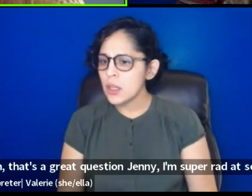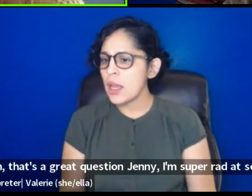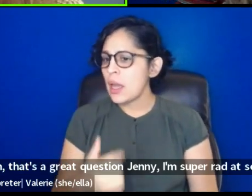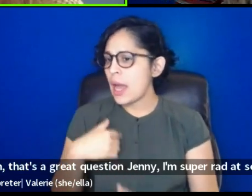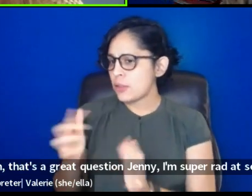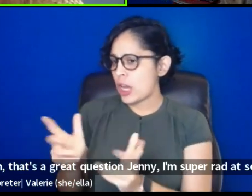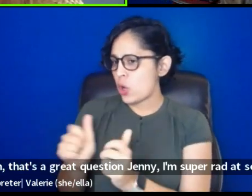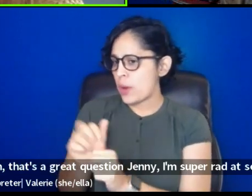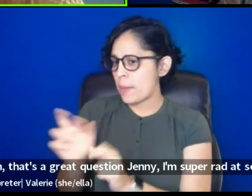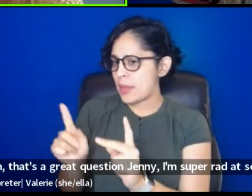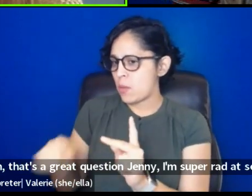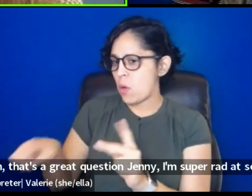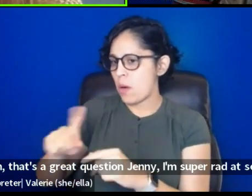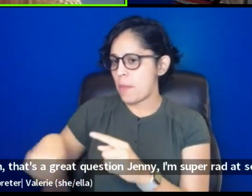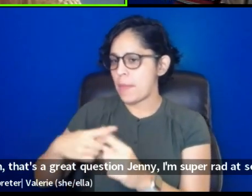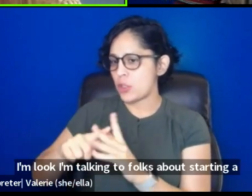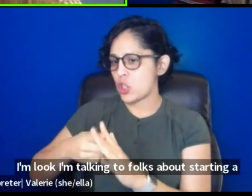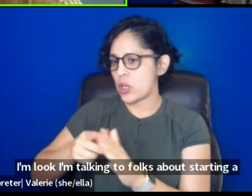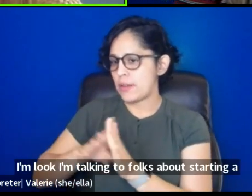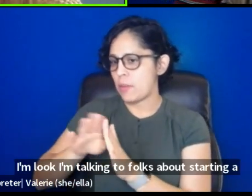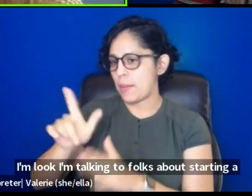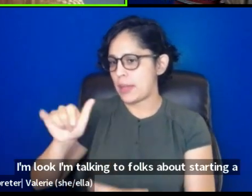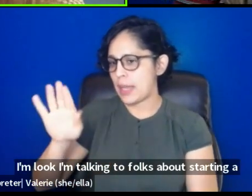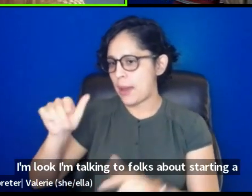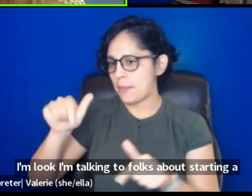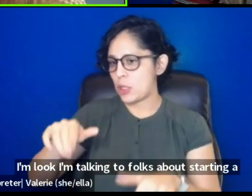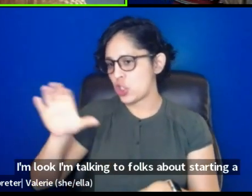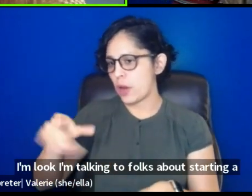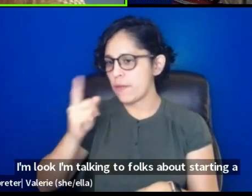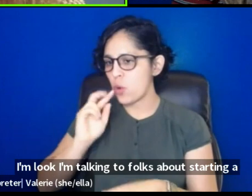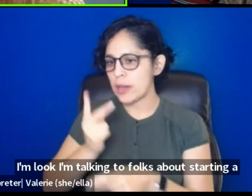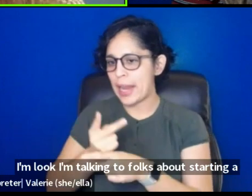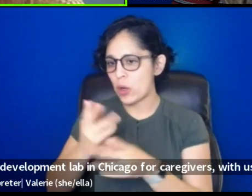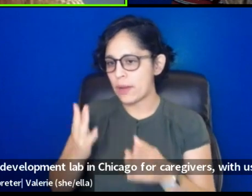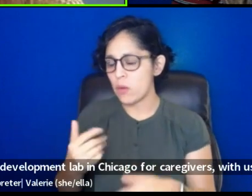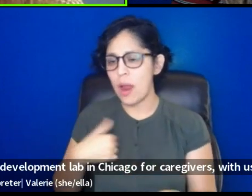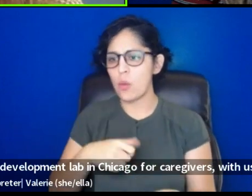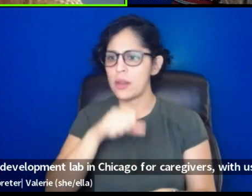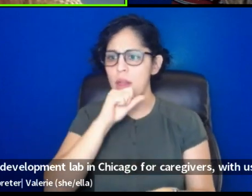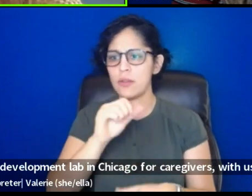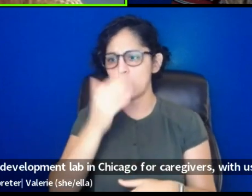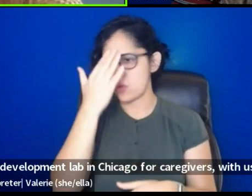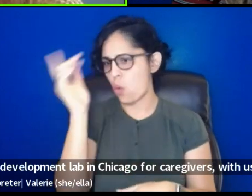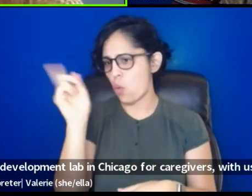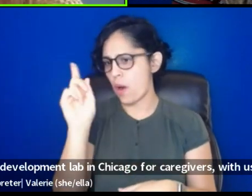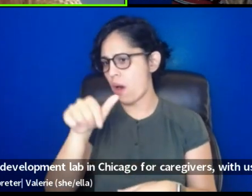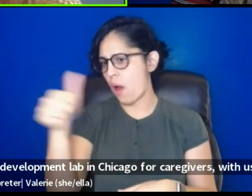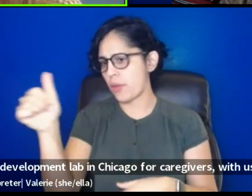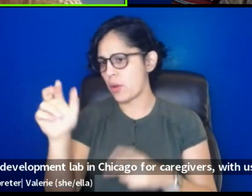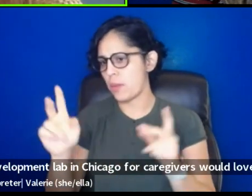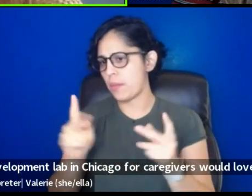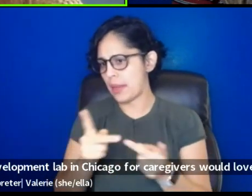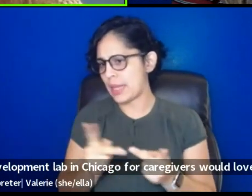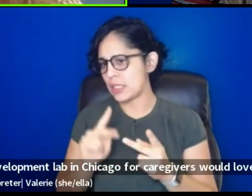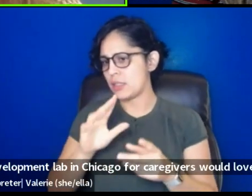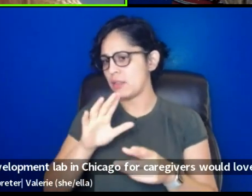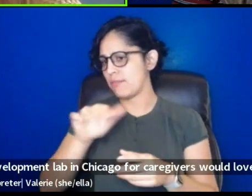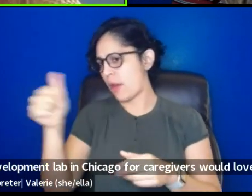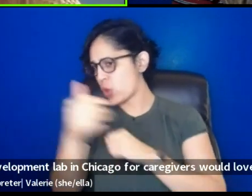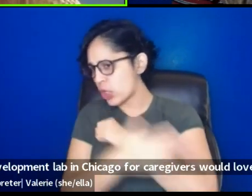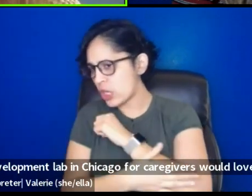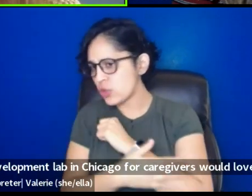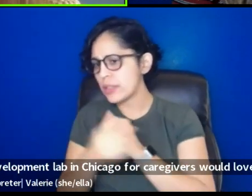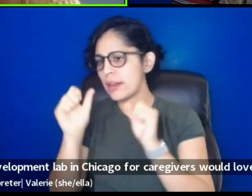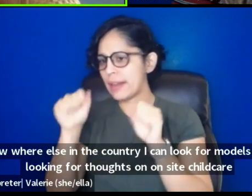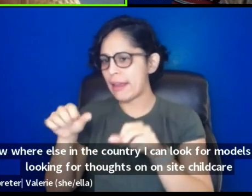I'm talking to folks about starting a development lab in Chicago for caregivers. Would love to know where else in the country I can look for models. Also looking for thoughts on onsite